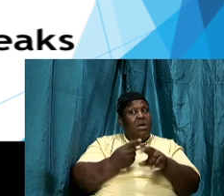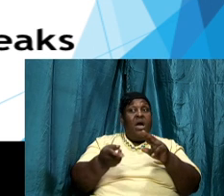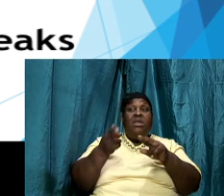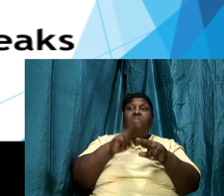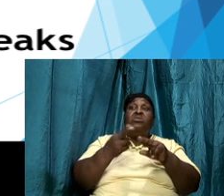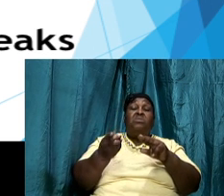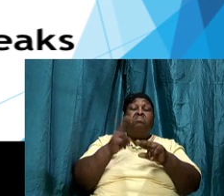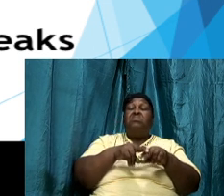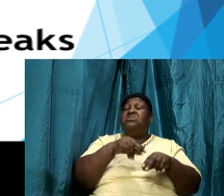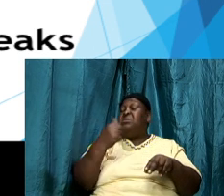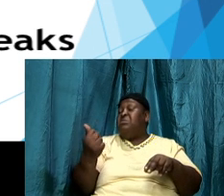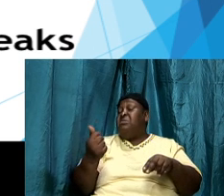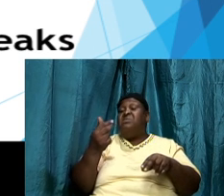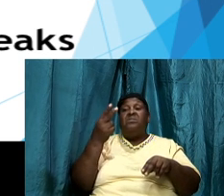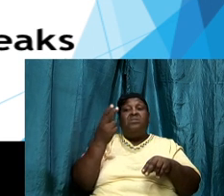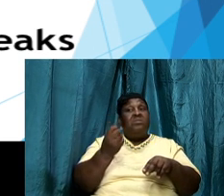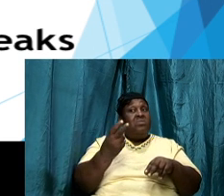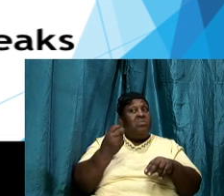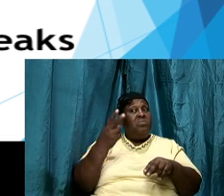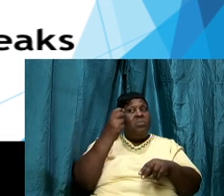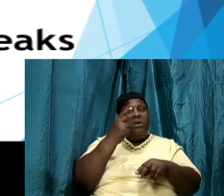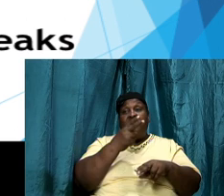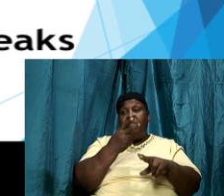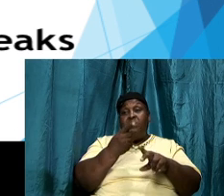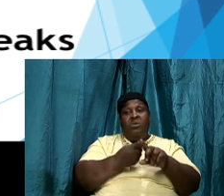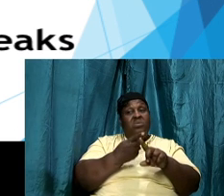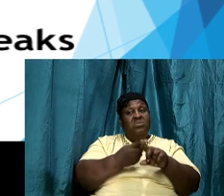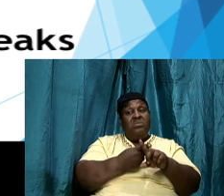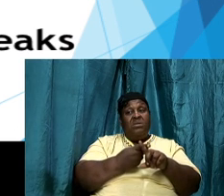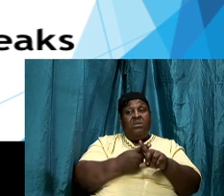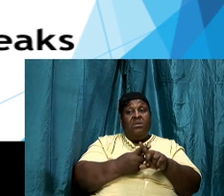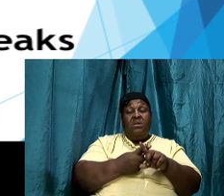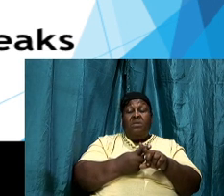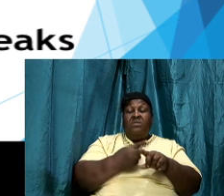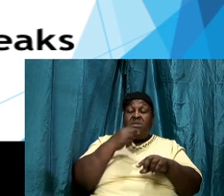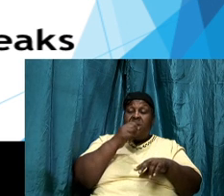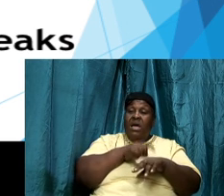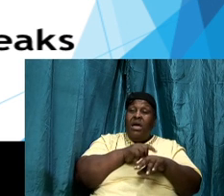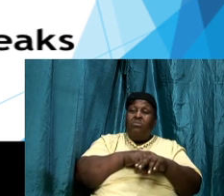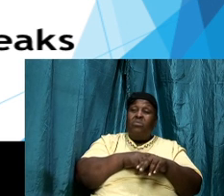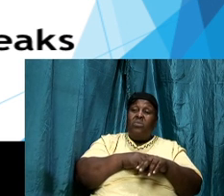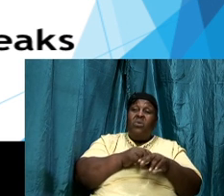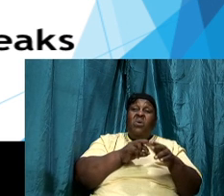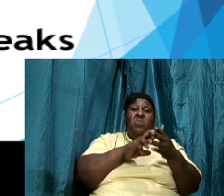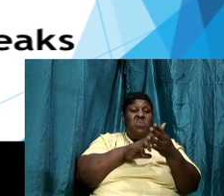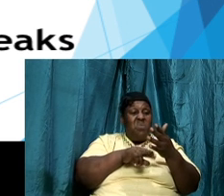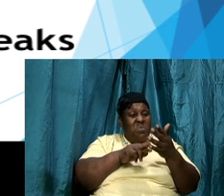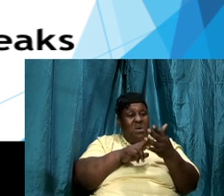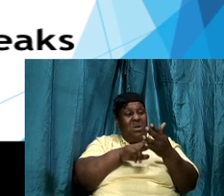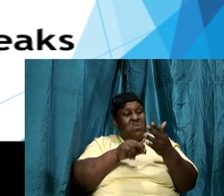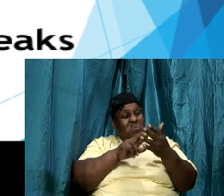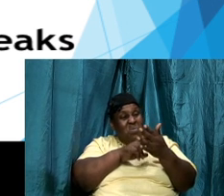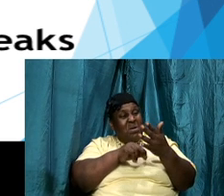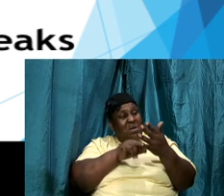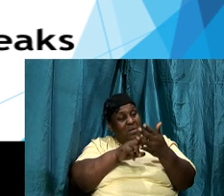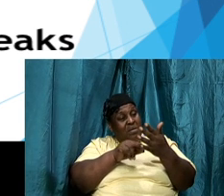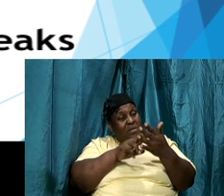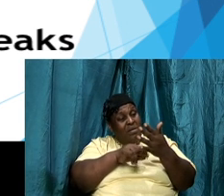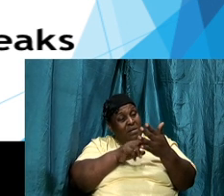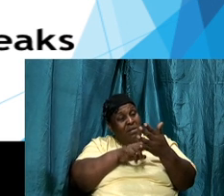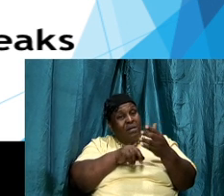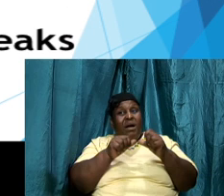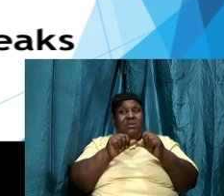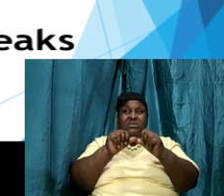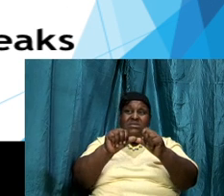so that after a while we are reading consistently and regularly we are studying regularly even though it's once a month